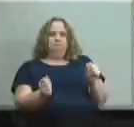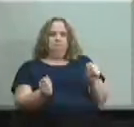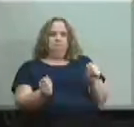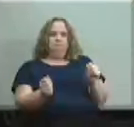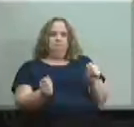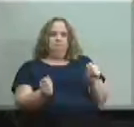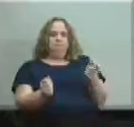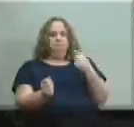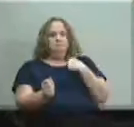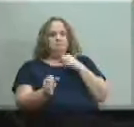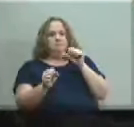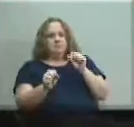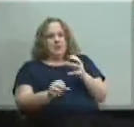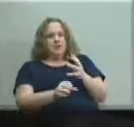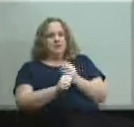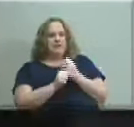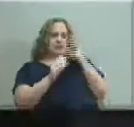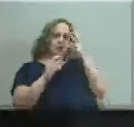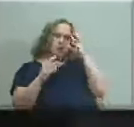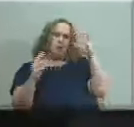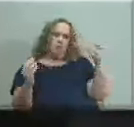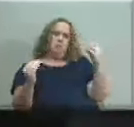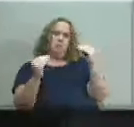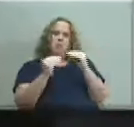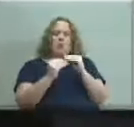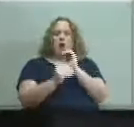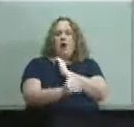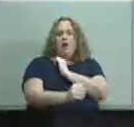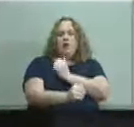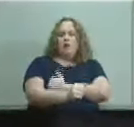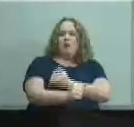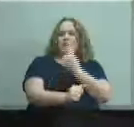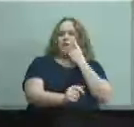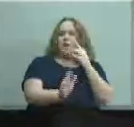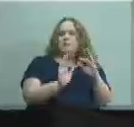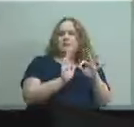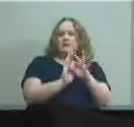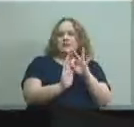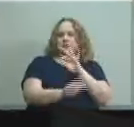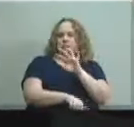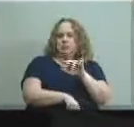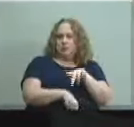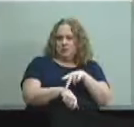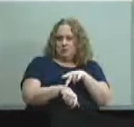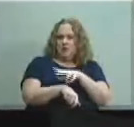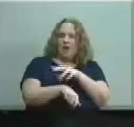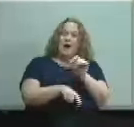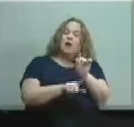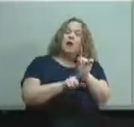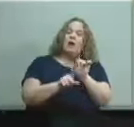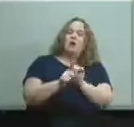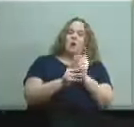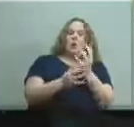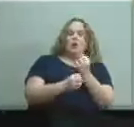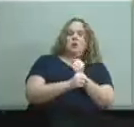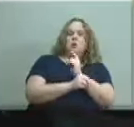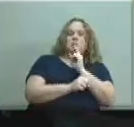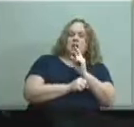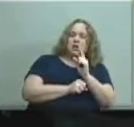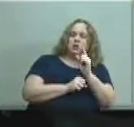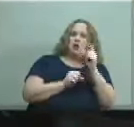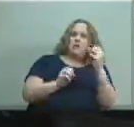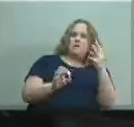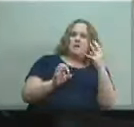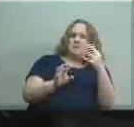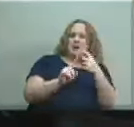get the superintendent more greater authority in the selection of a principal while also making sure that input from teachers